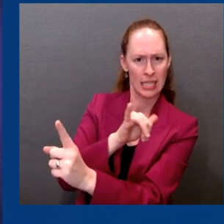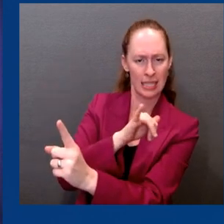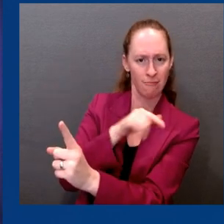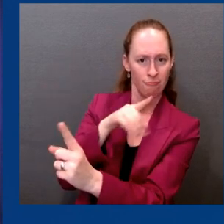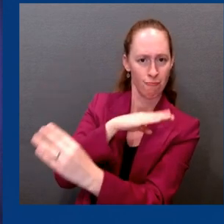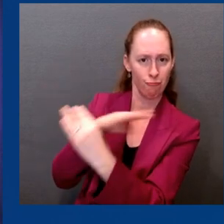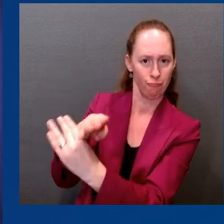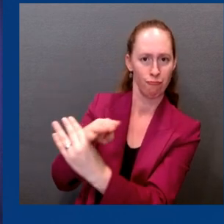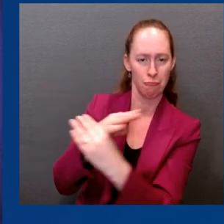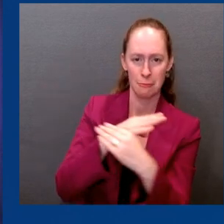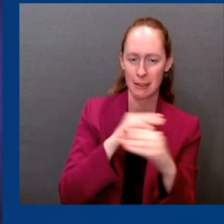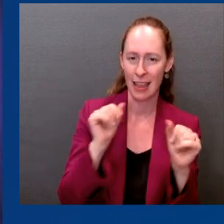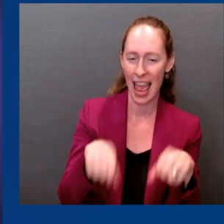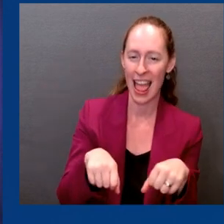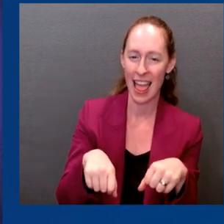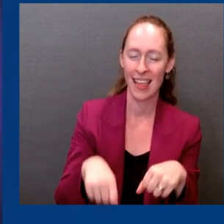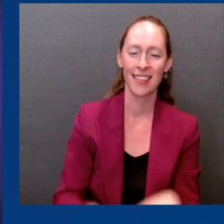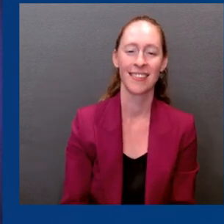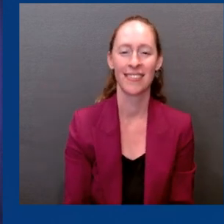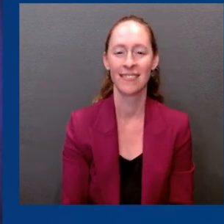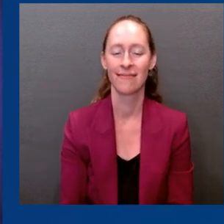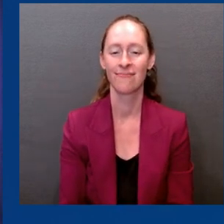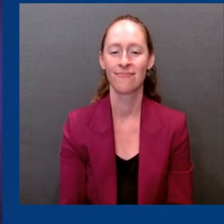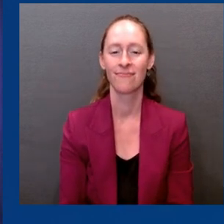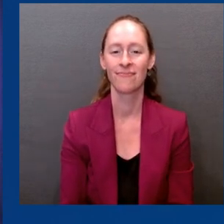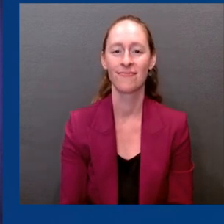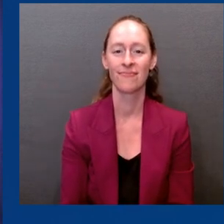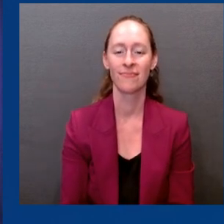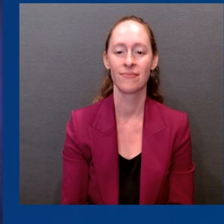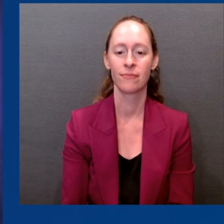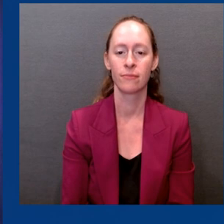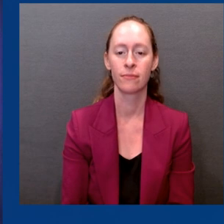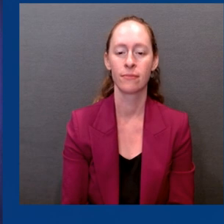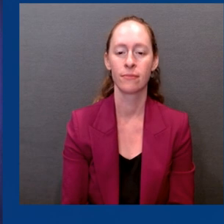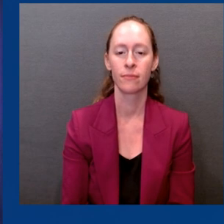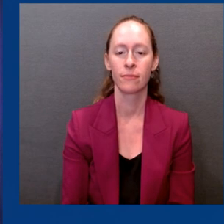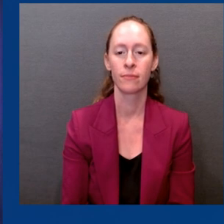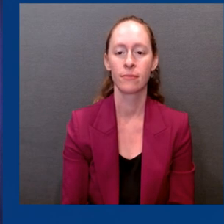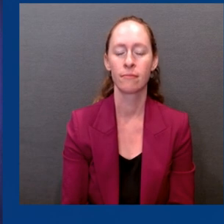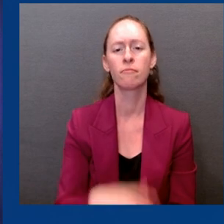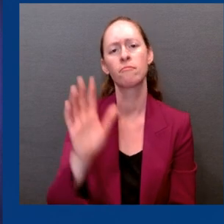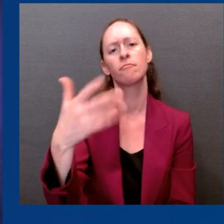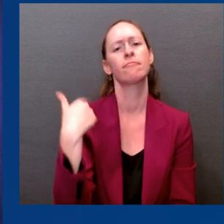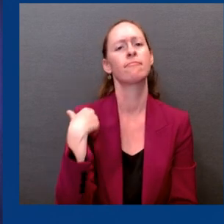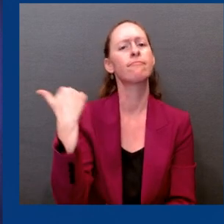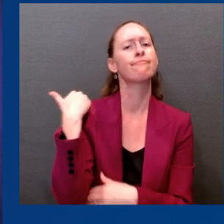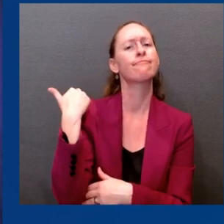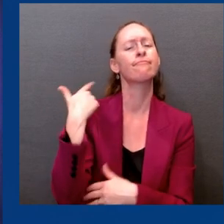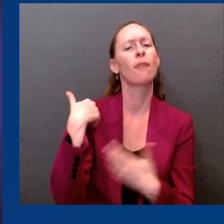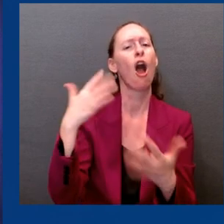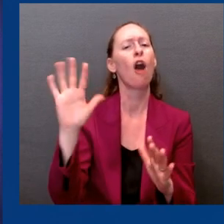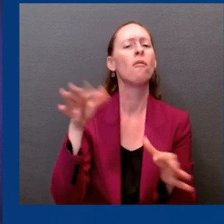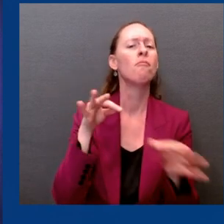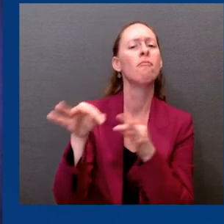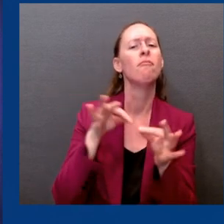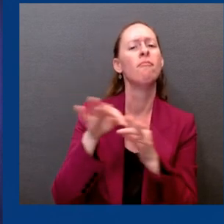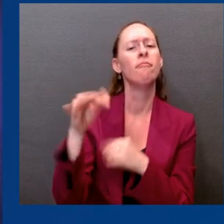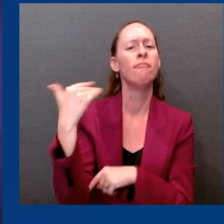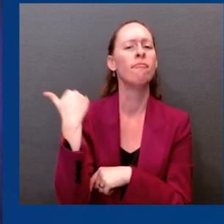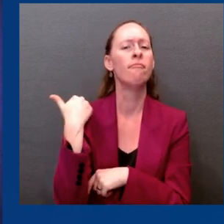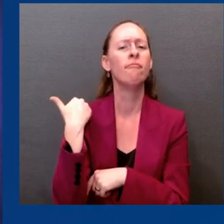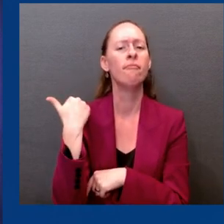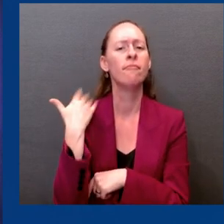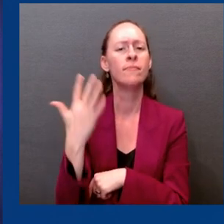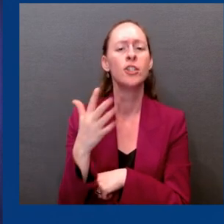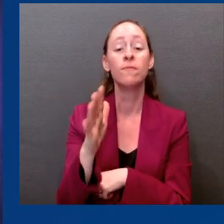me talk about it, we held a summit here at the White House on this, is that we need to get to a point where we have variant-proof vaccines, we have mucosal